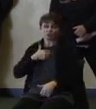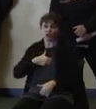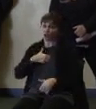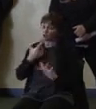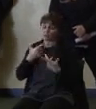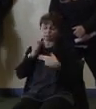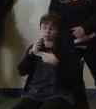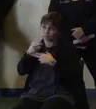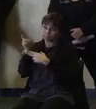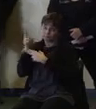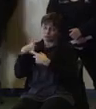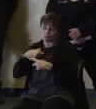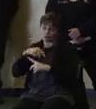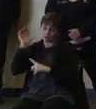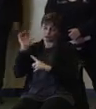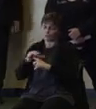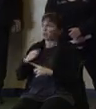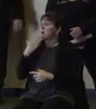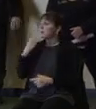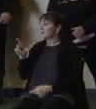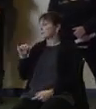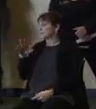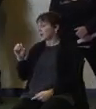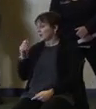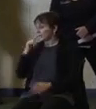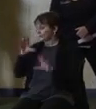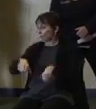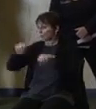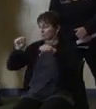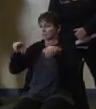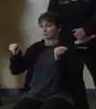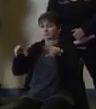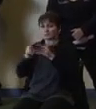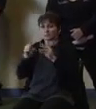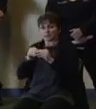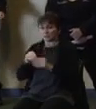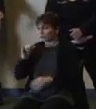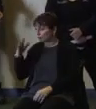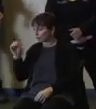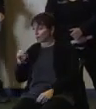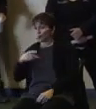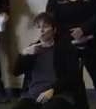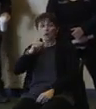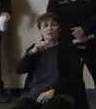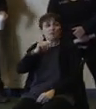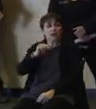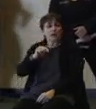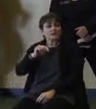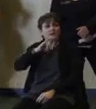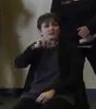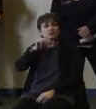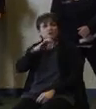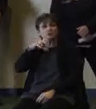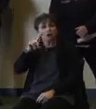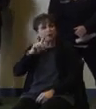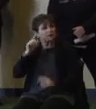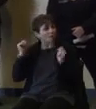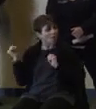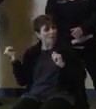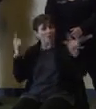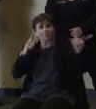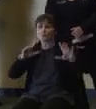say thanks to Diane for hosting us. Joe, to thank you as well. Pat, Jared, the whole team, you've done an extraordinary job.